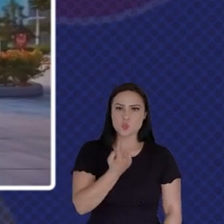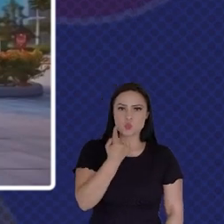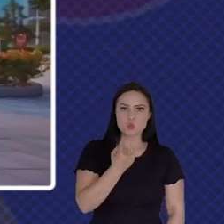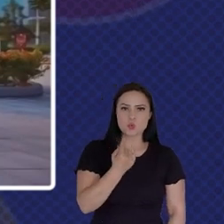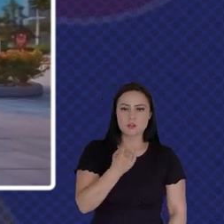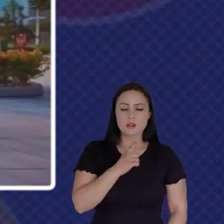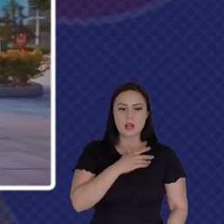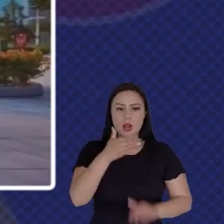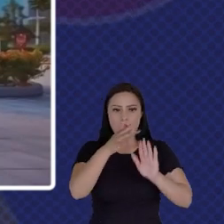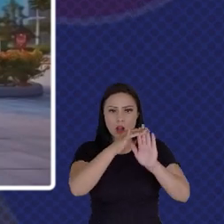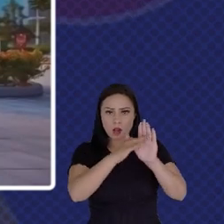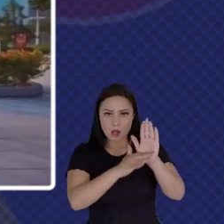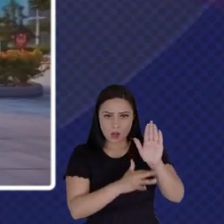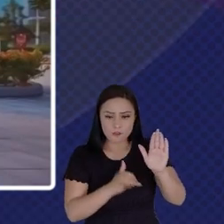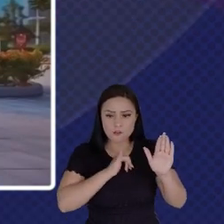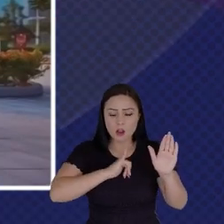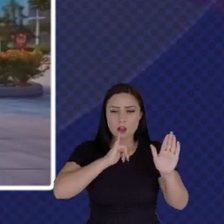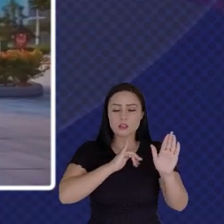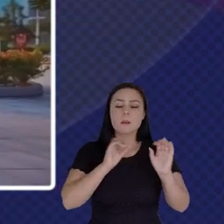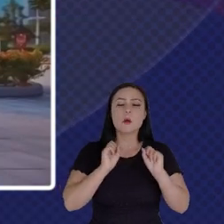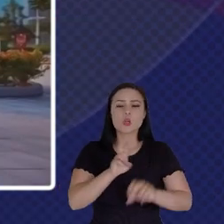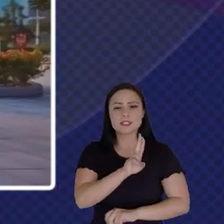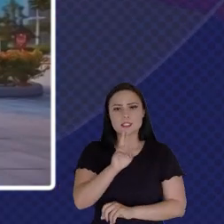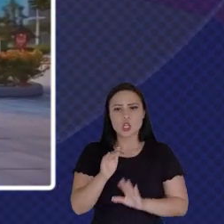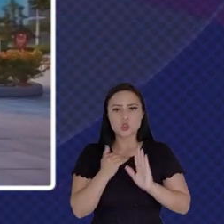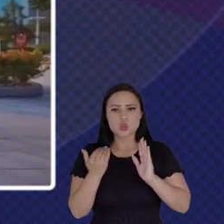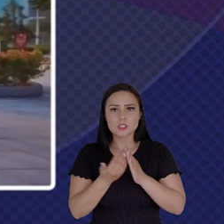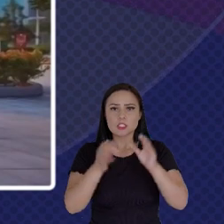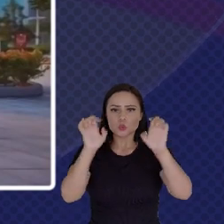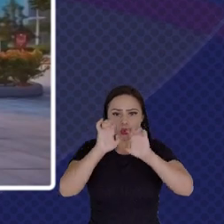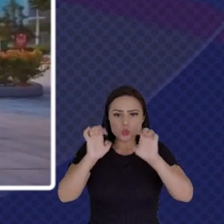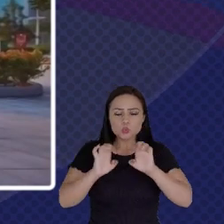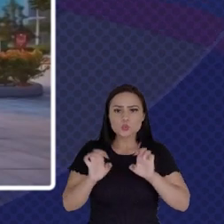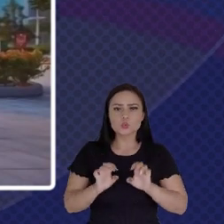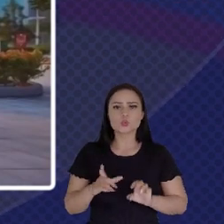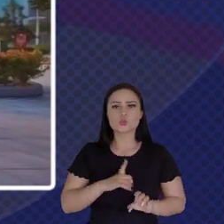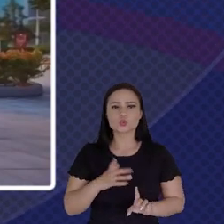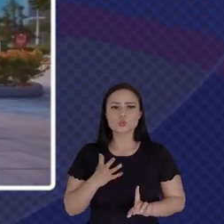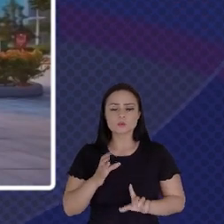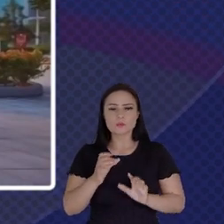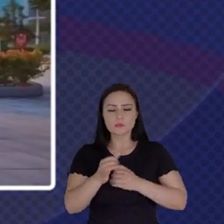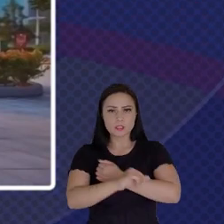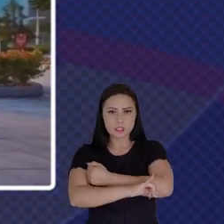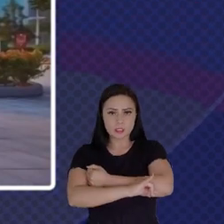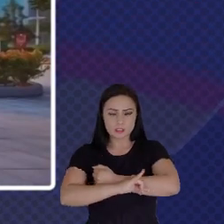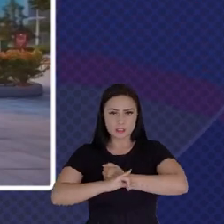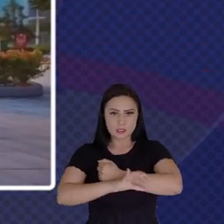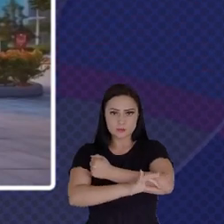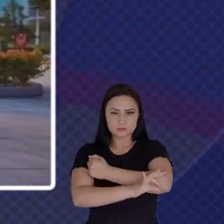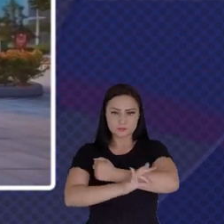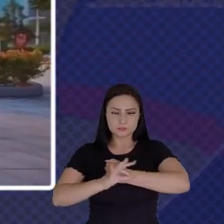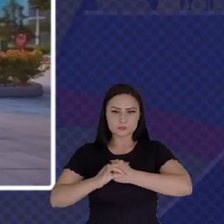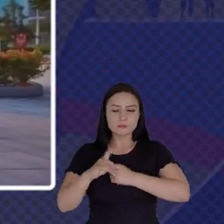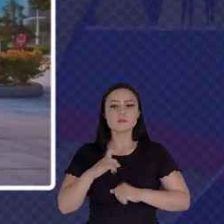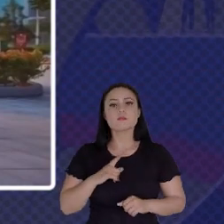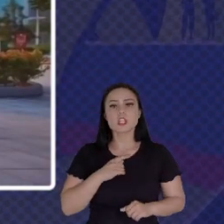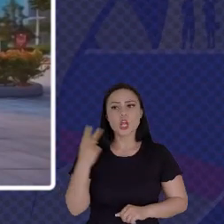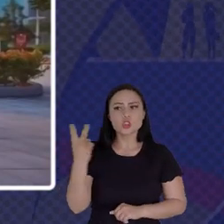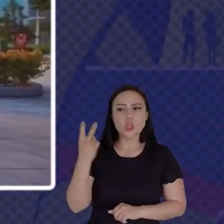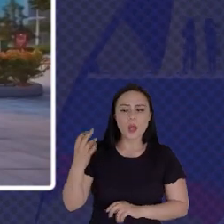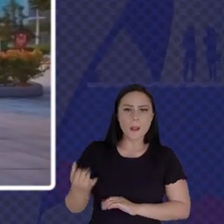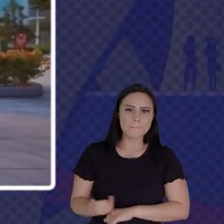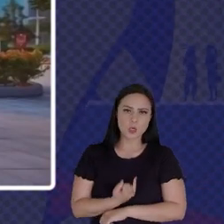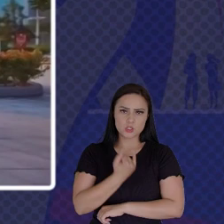Across The Information Architecture So I Think Those Are The Two Things Collect Information Only Once And Design